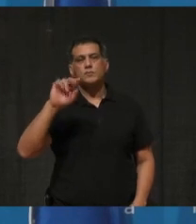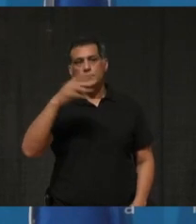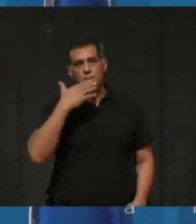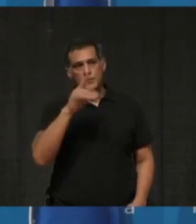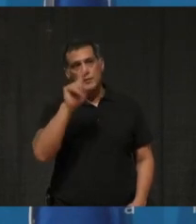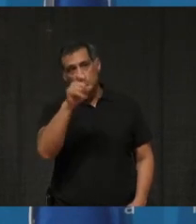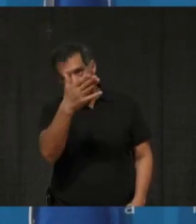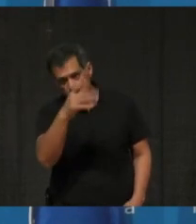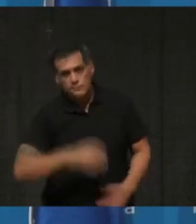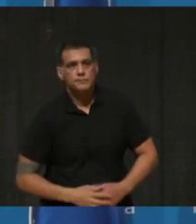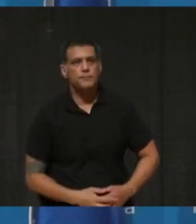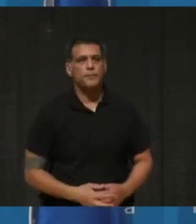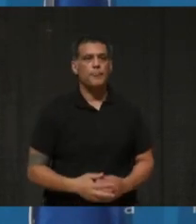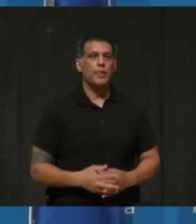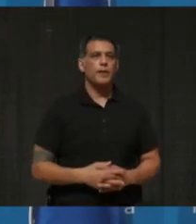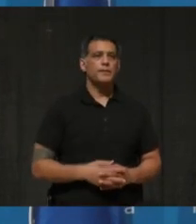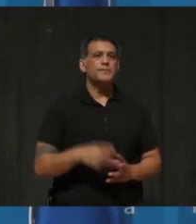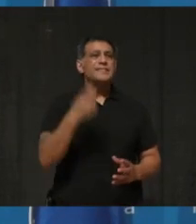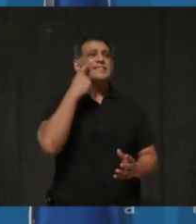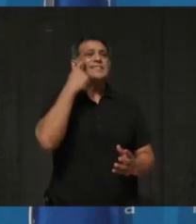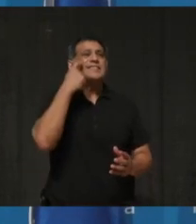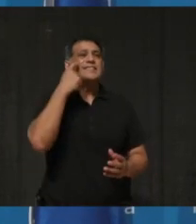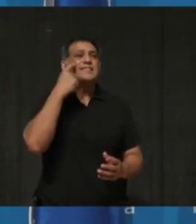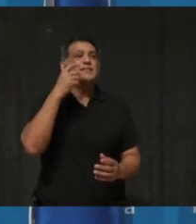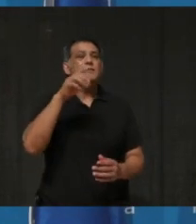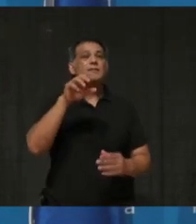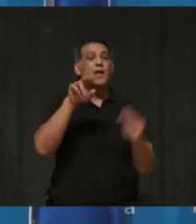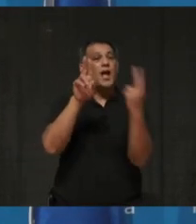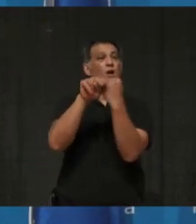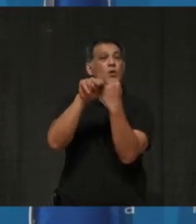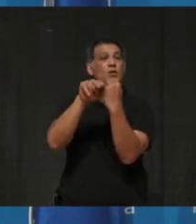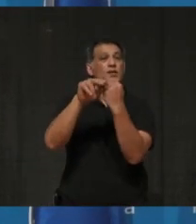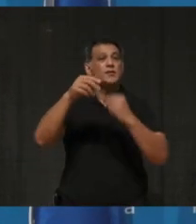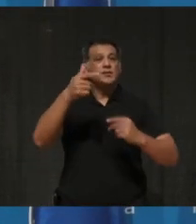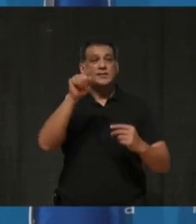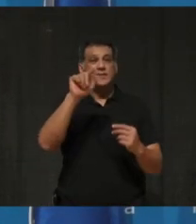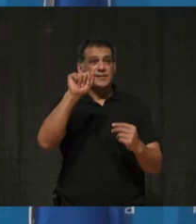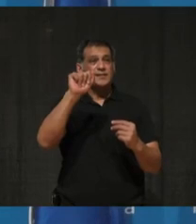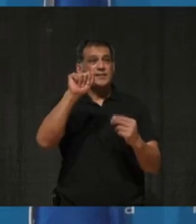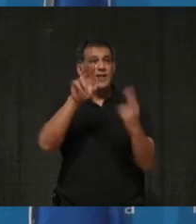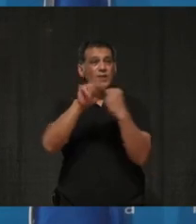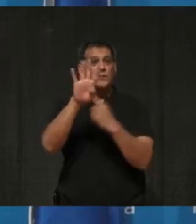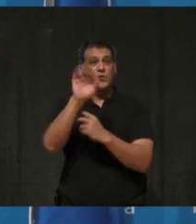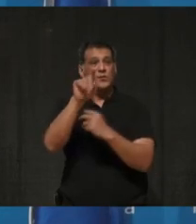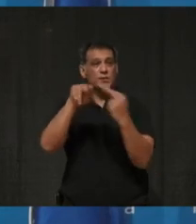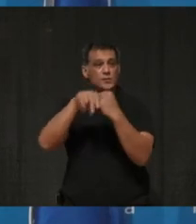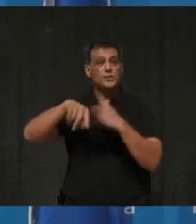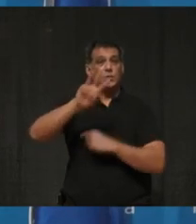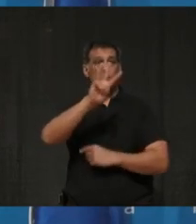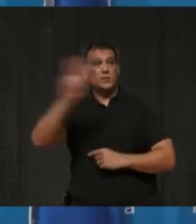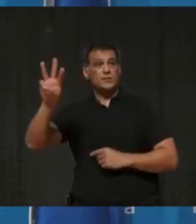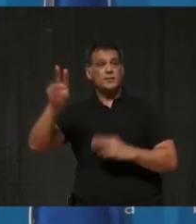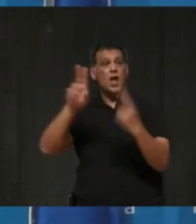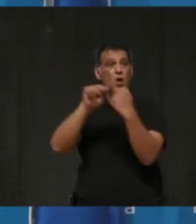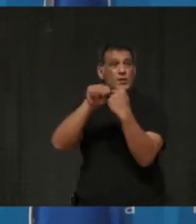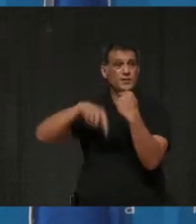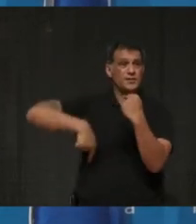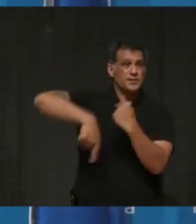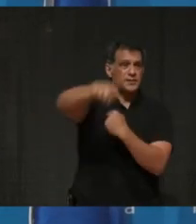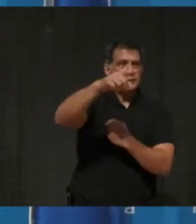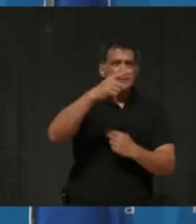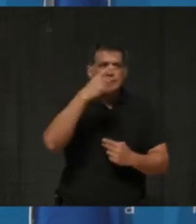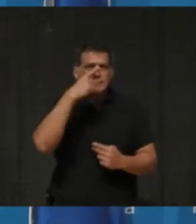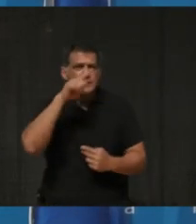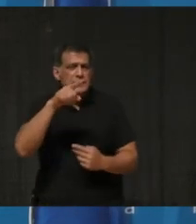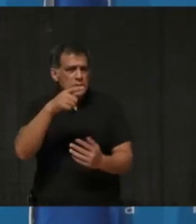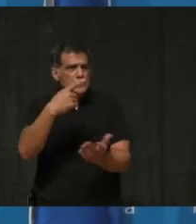I want to start with the last point you made about the GTA West Highway. And, you know, it was an interesting discussion this morning. Just looking back at the history of